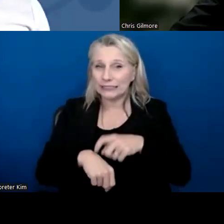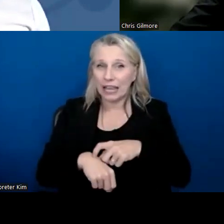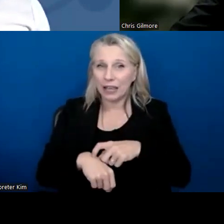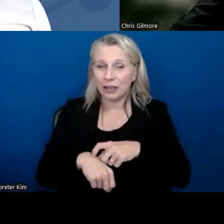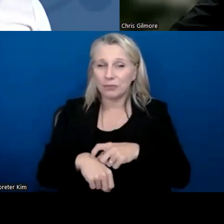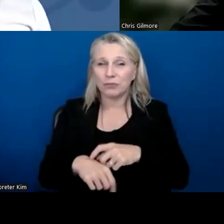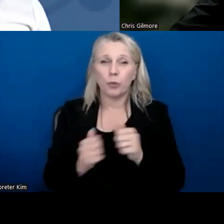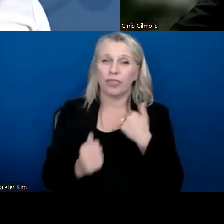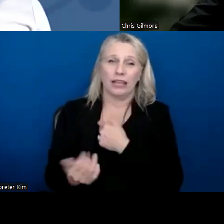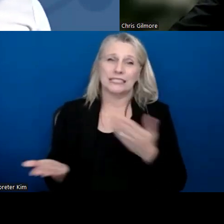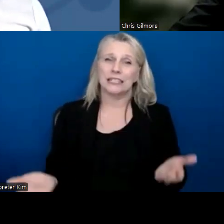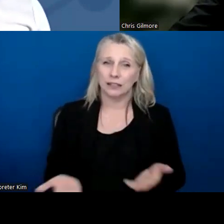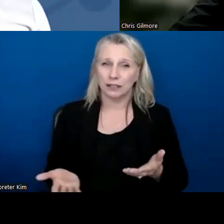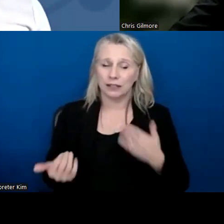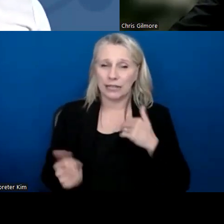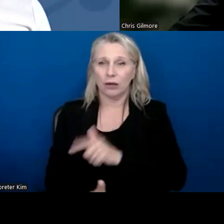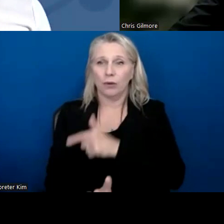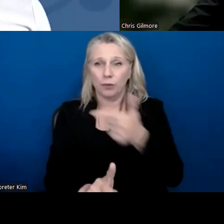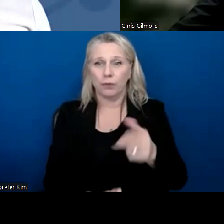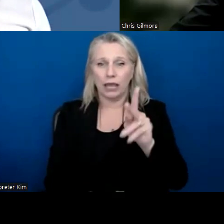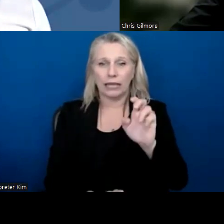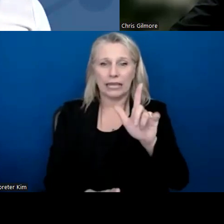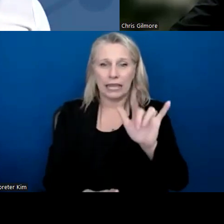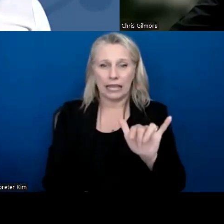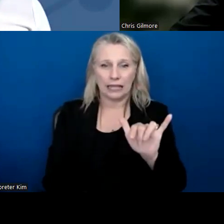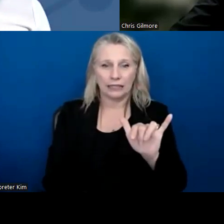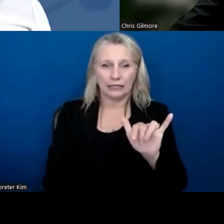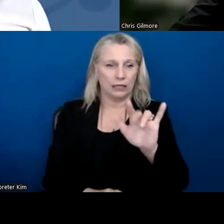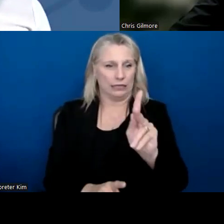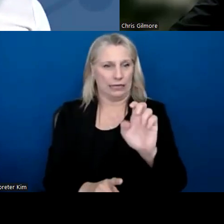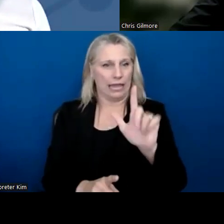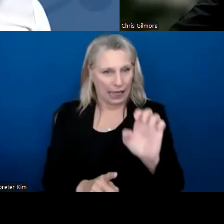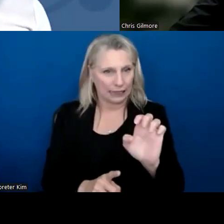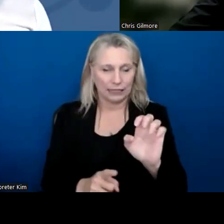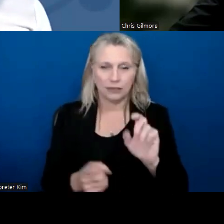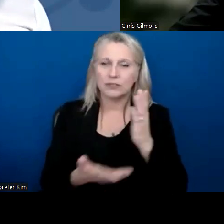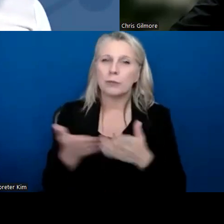with us here. I will turn it over to Kelly just for some closing remarks and reminders.